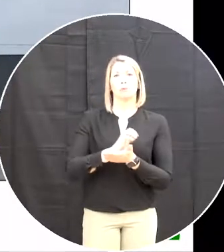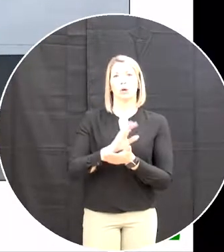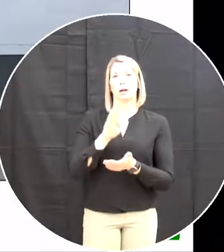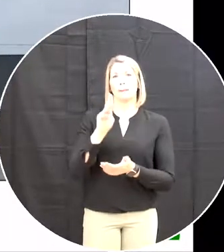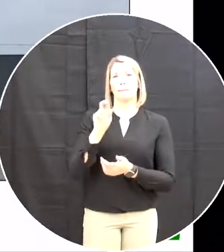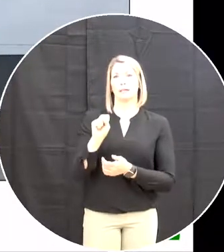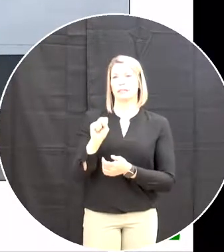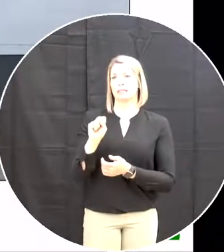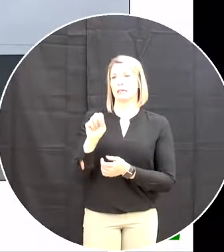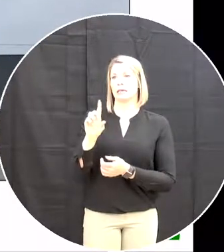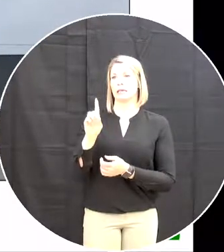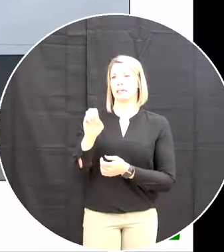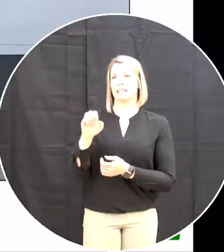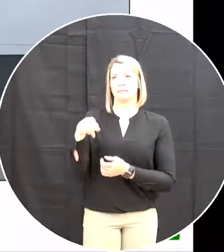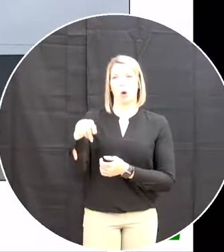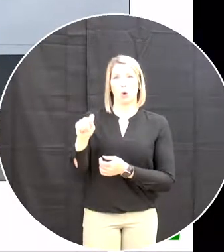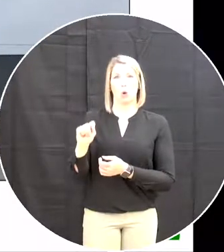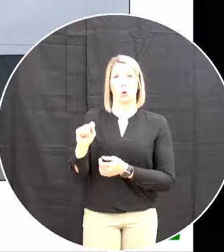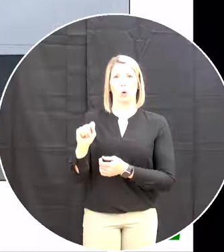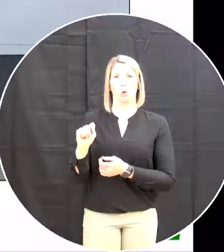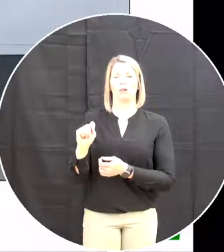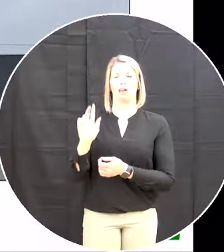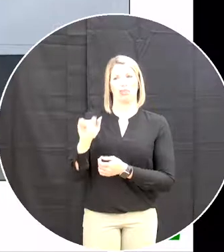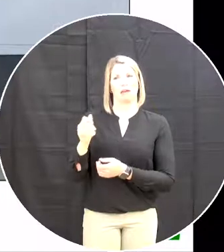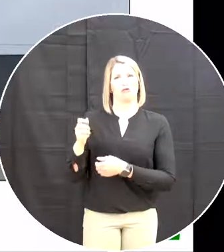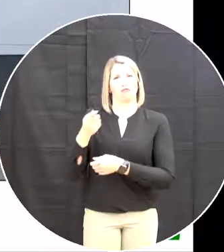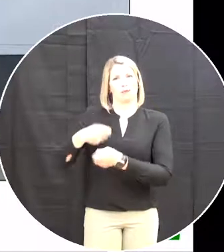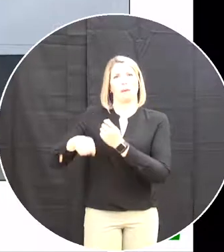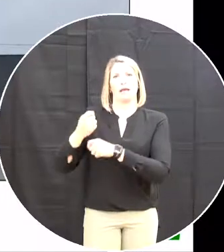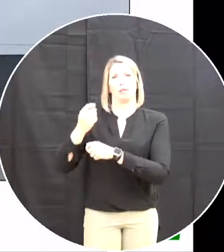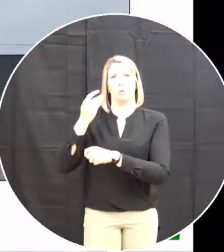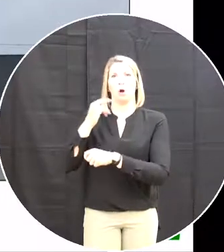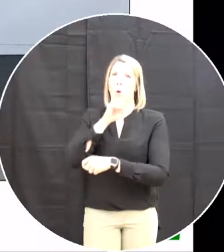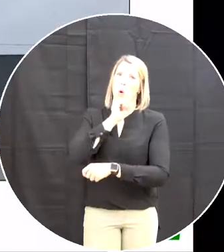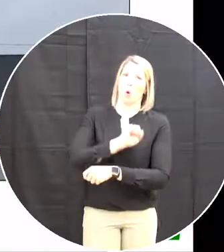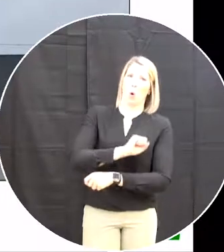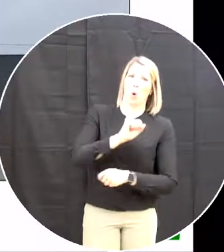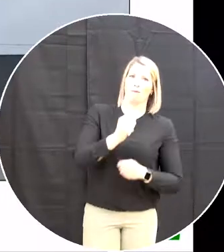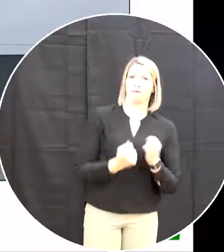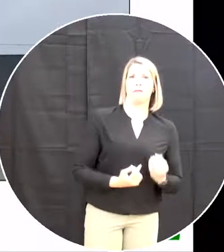This replaces a building that was destroyed by fire Several years ago